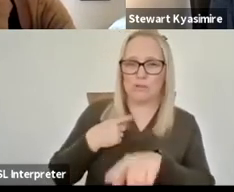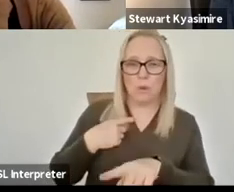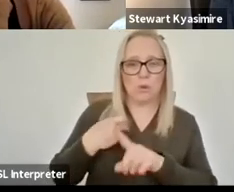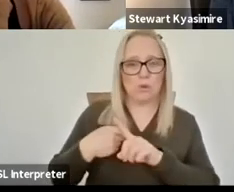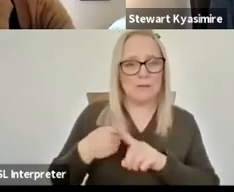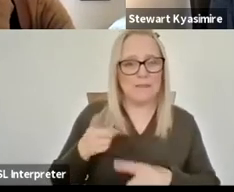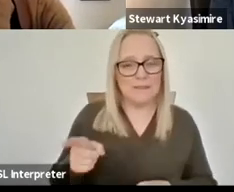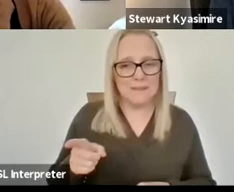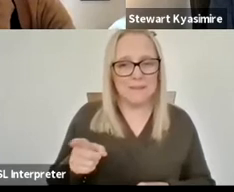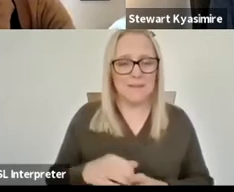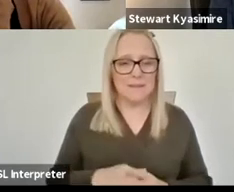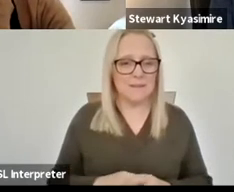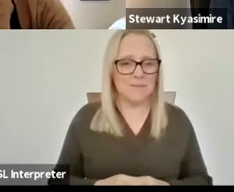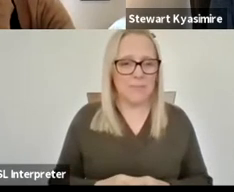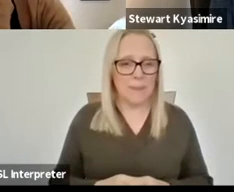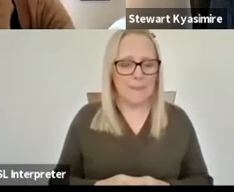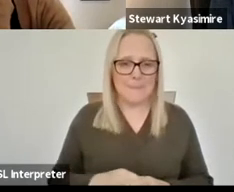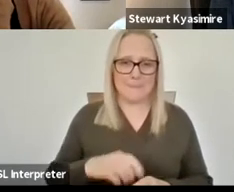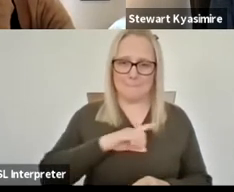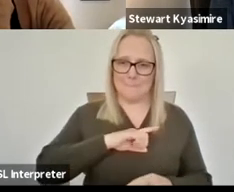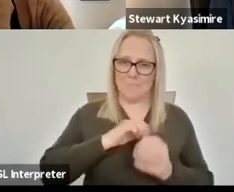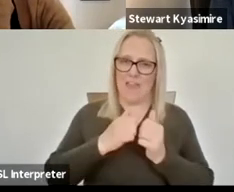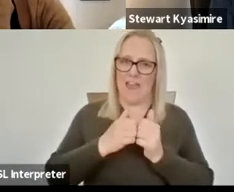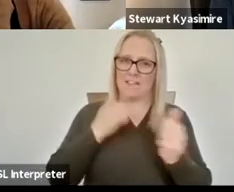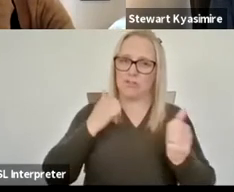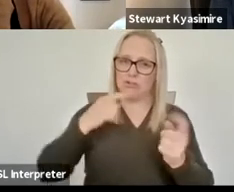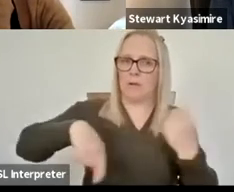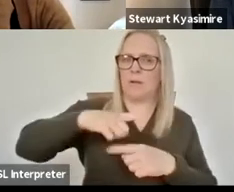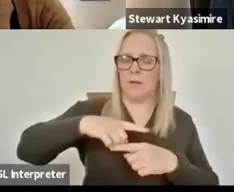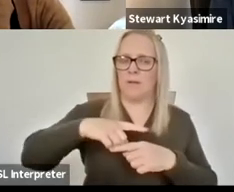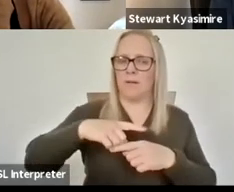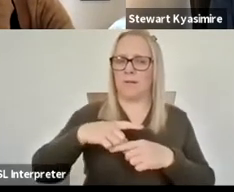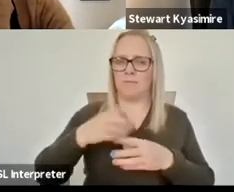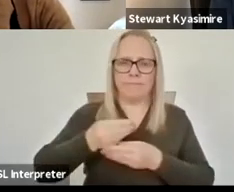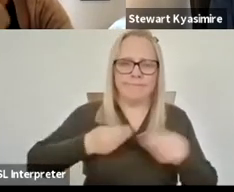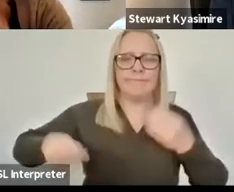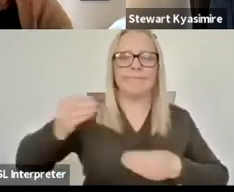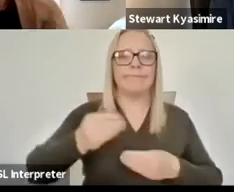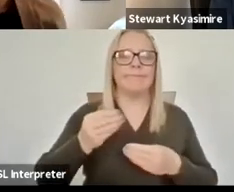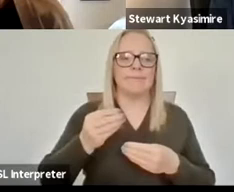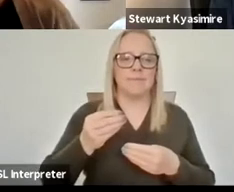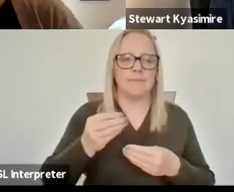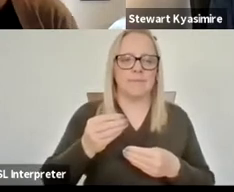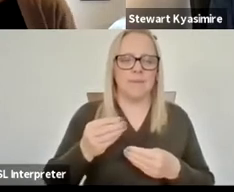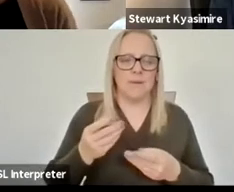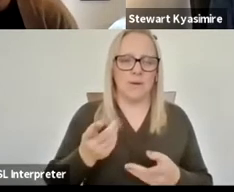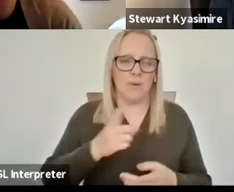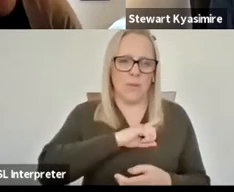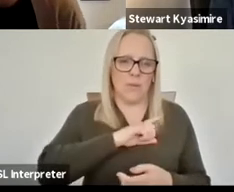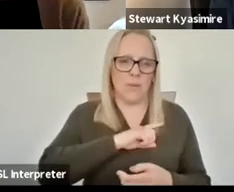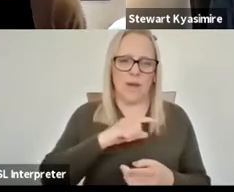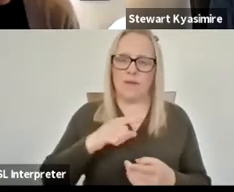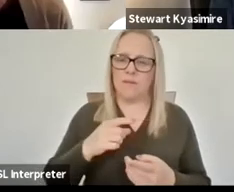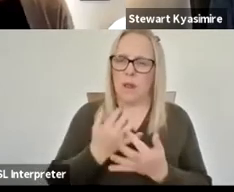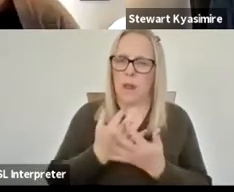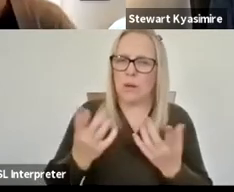the capitalist industry of the arts um i think at the minute there's something um that's coming up about freelancers